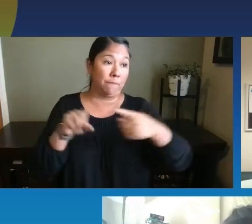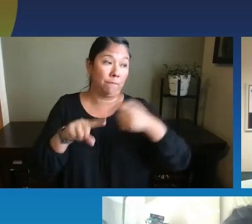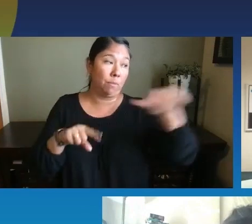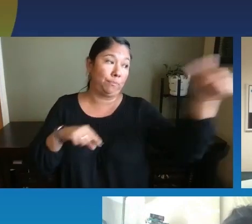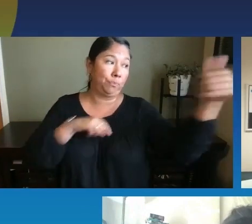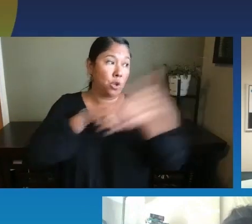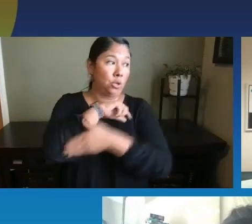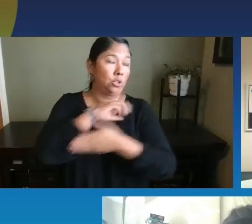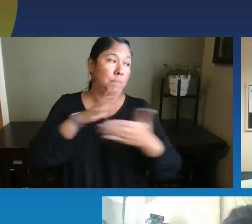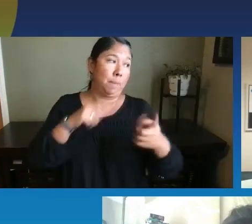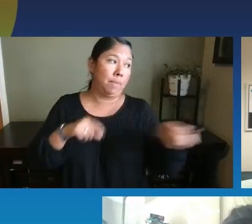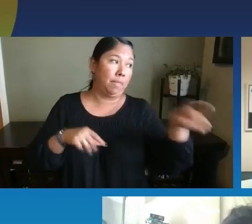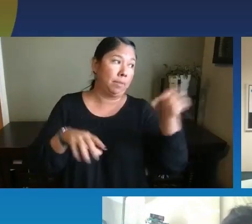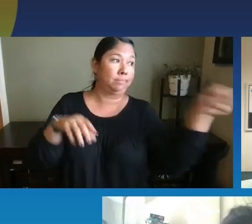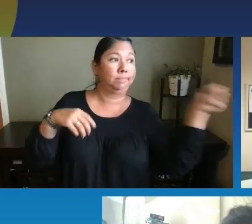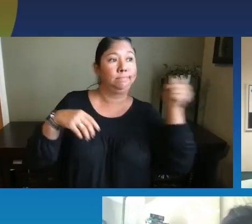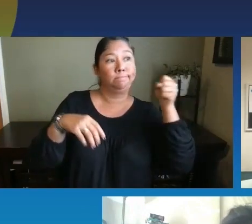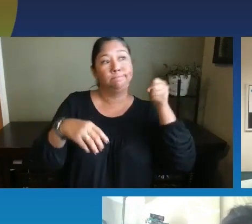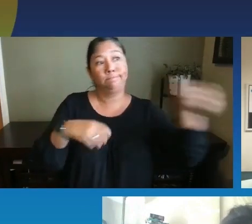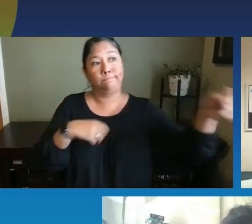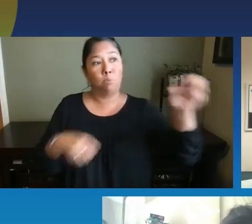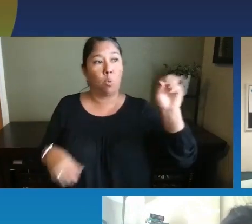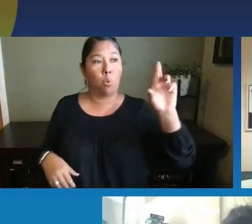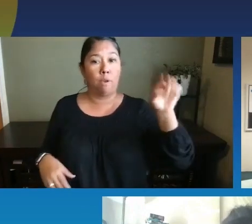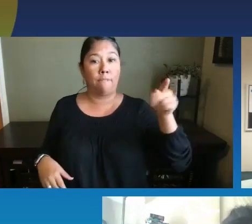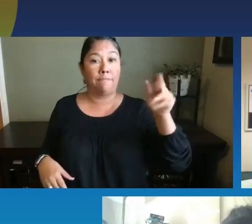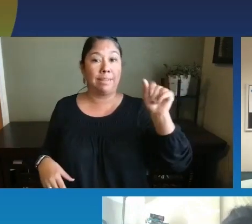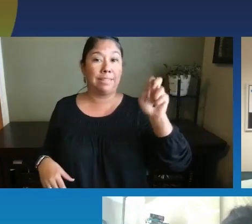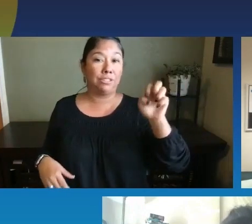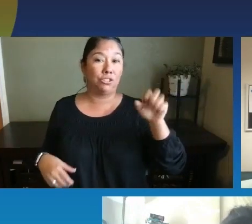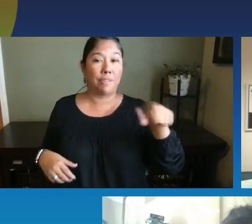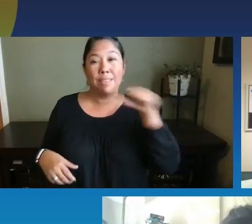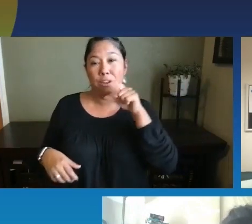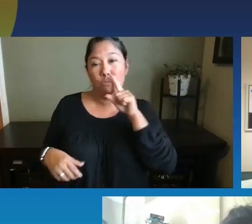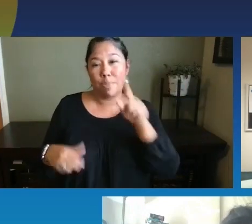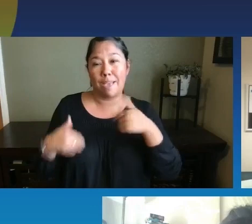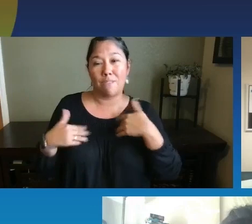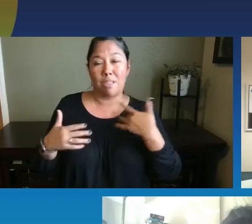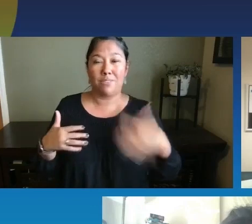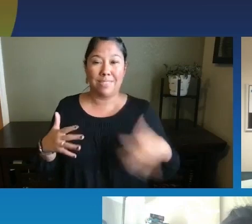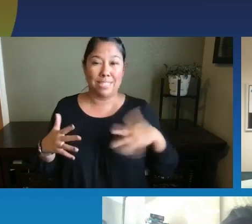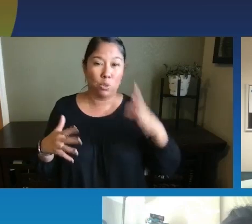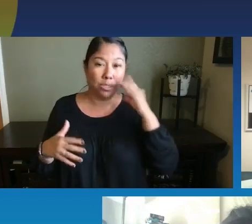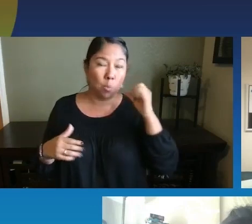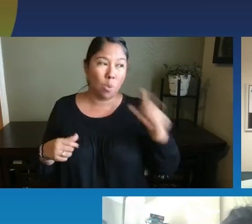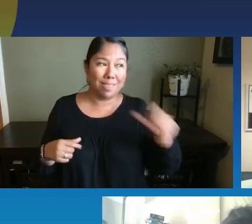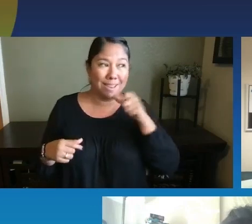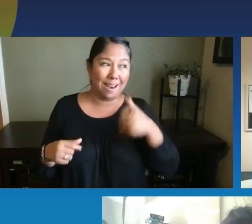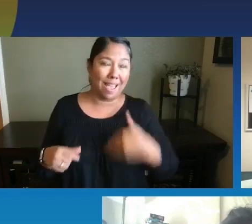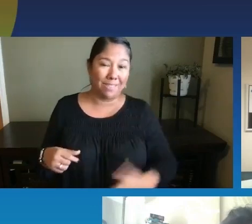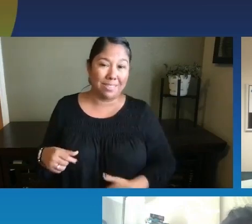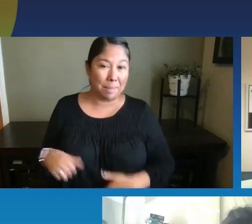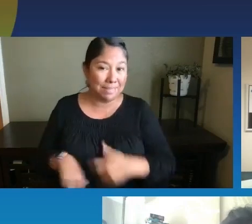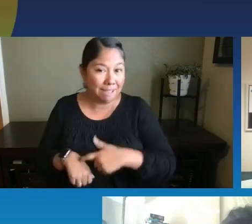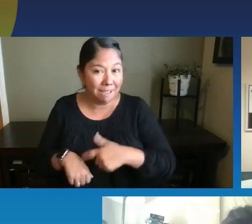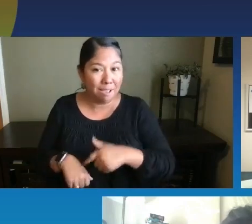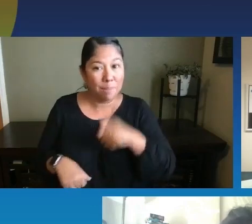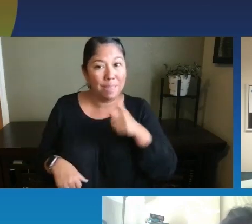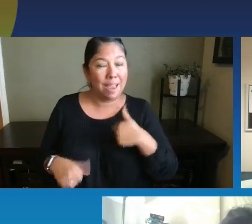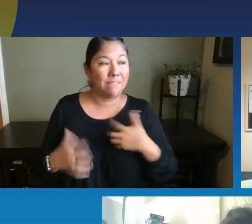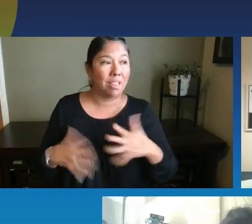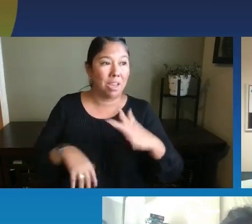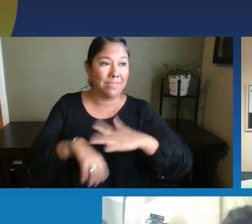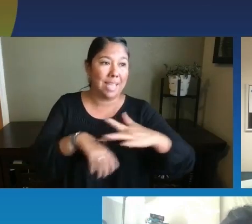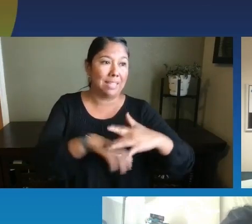countries where they may have been in orphanages and they did not get a lot of sensory experience or they did not get tummy time or they did not get a lot of tactile